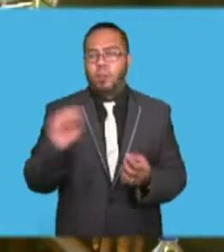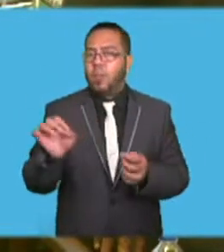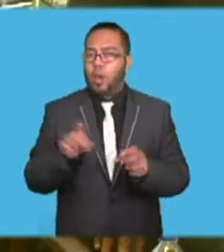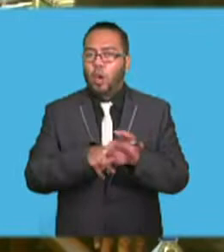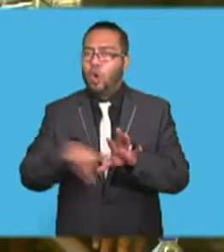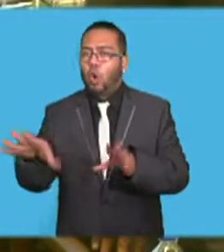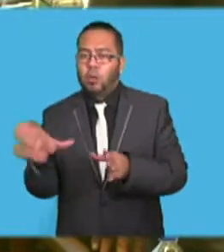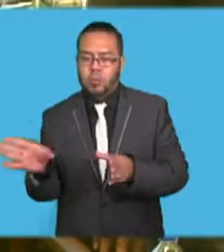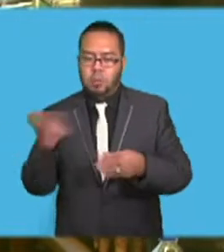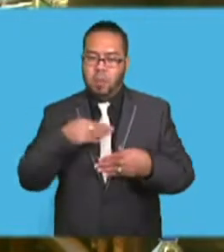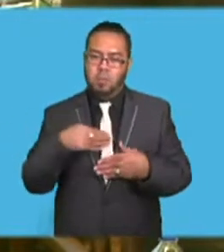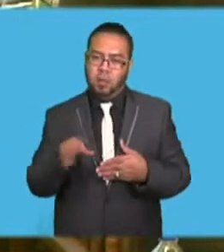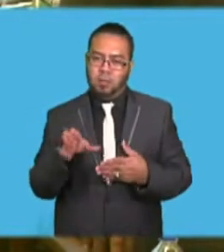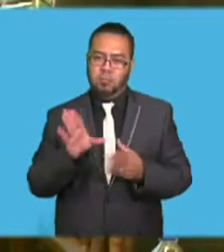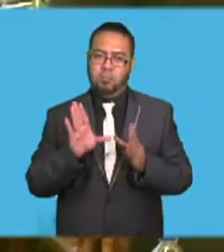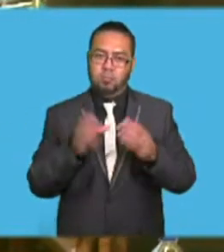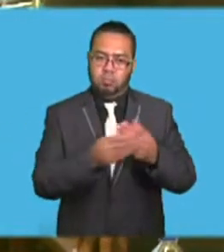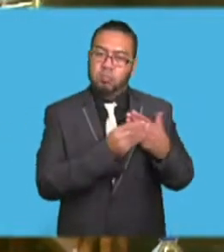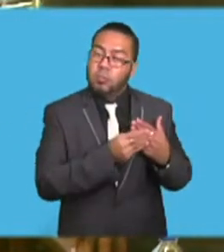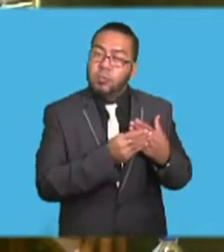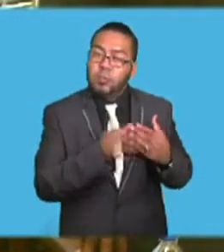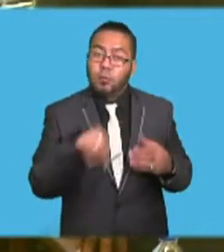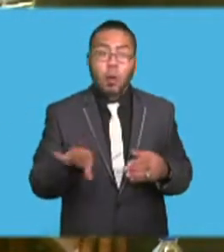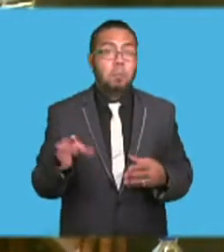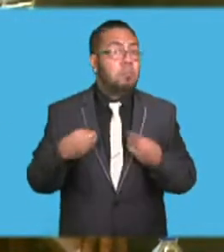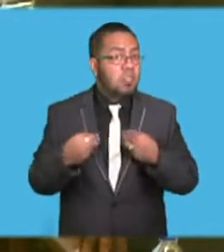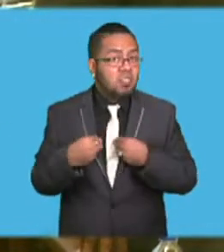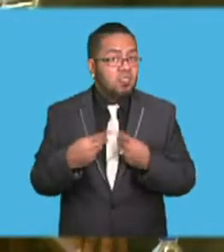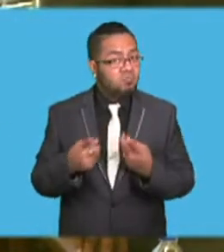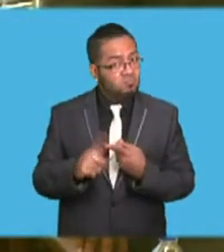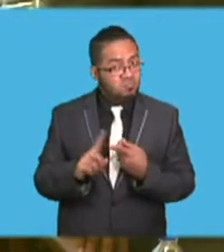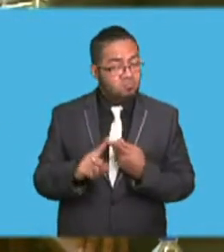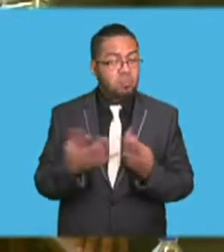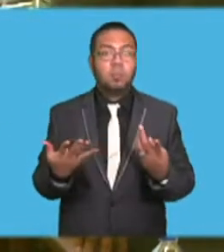from businesses, the private sector, from